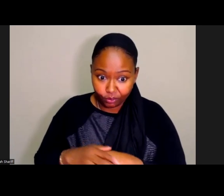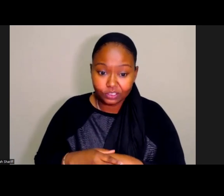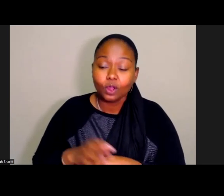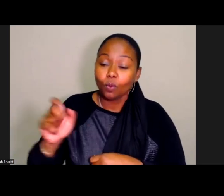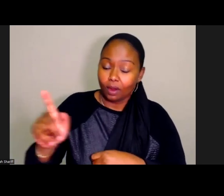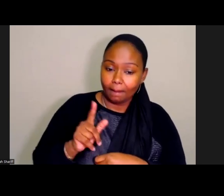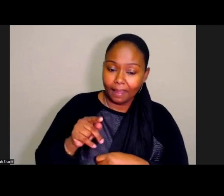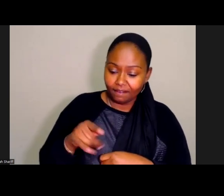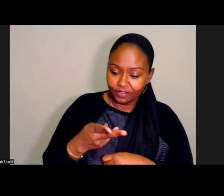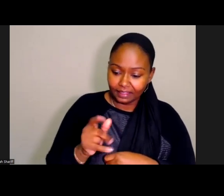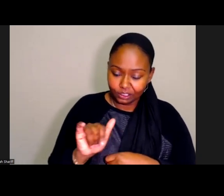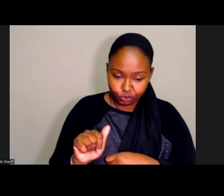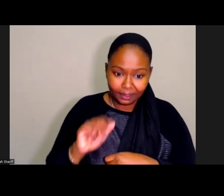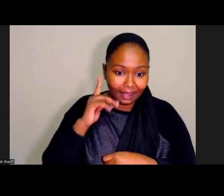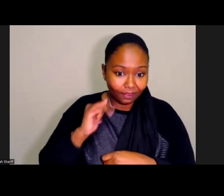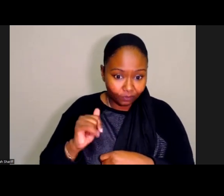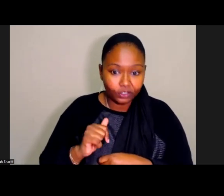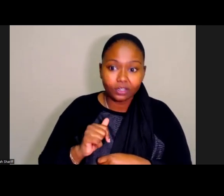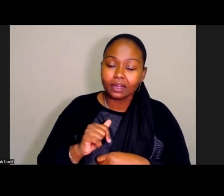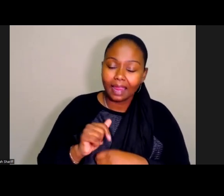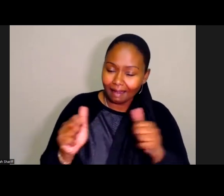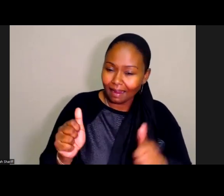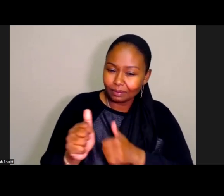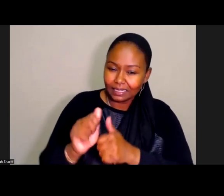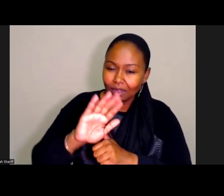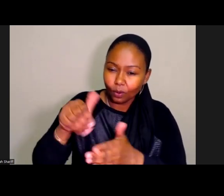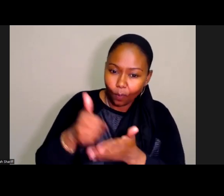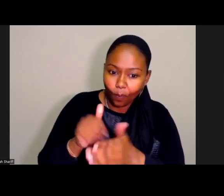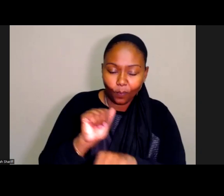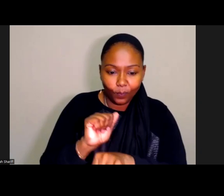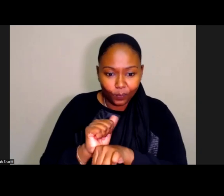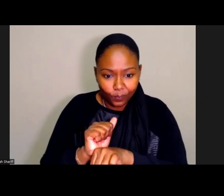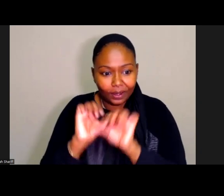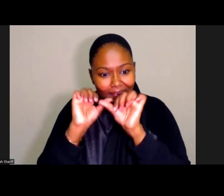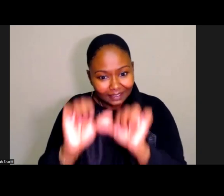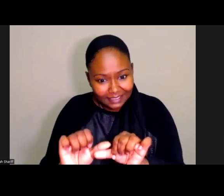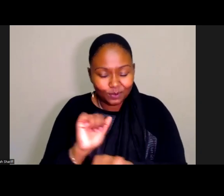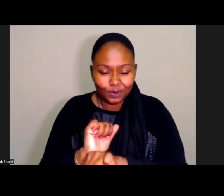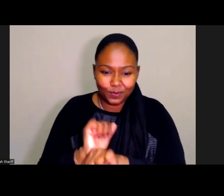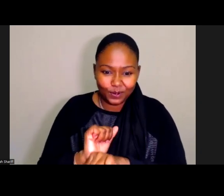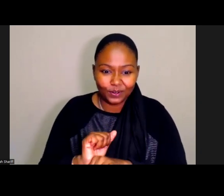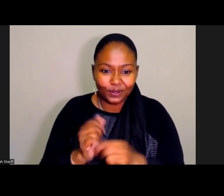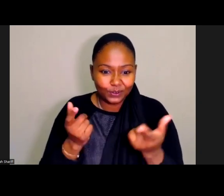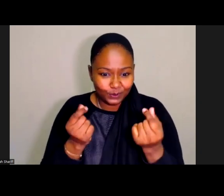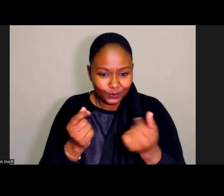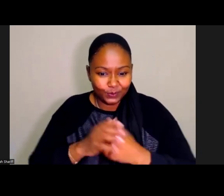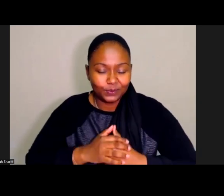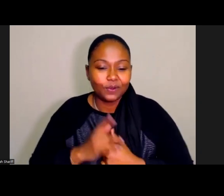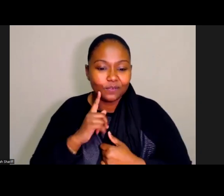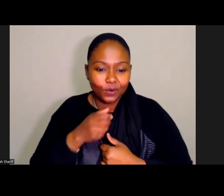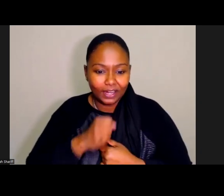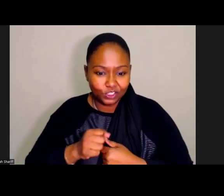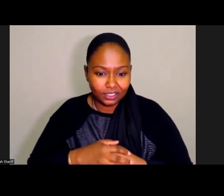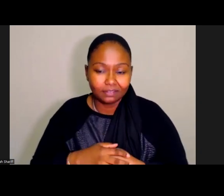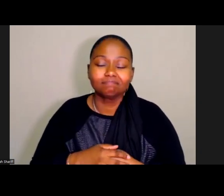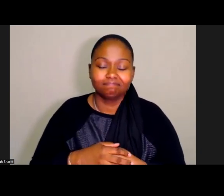and doing an update on all the work to date and all the continuing work to do in aging. So more